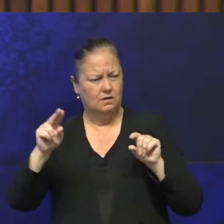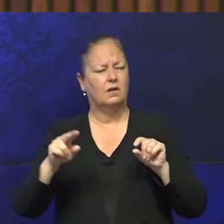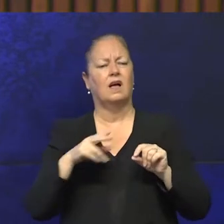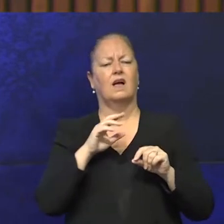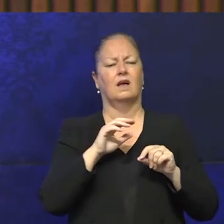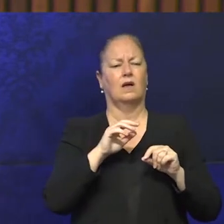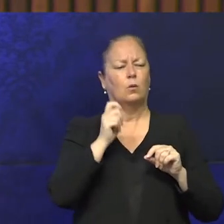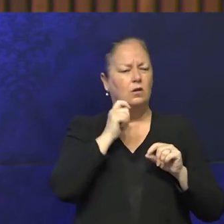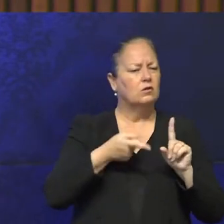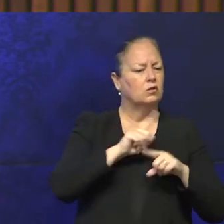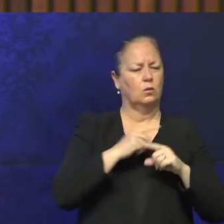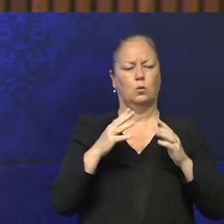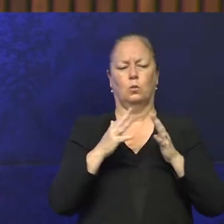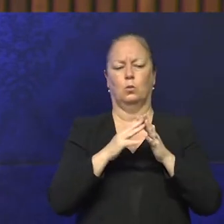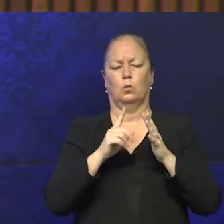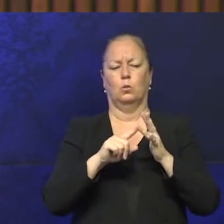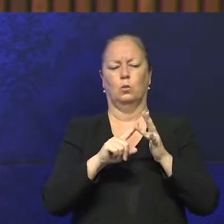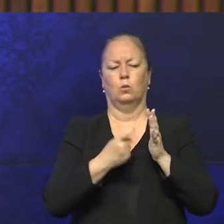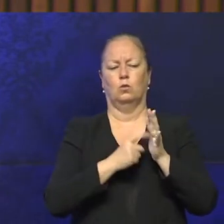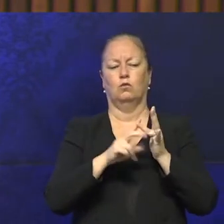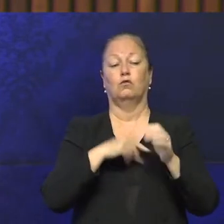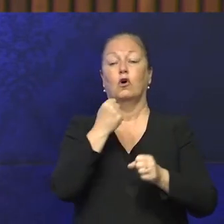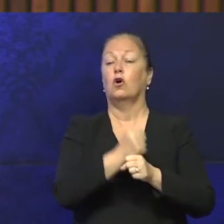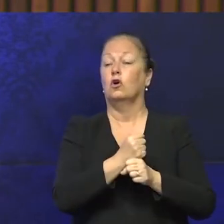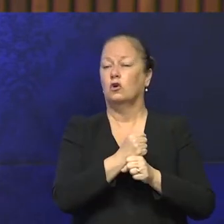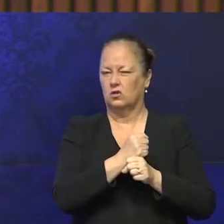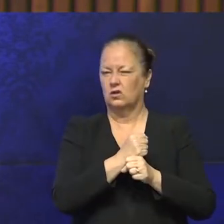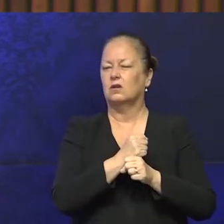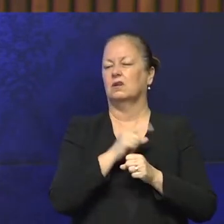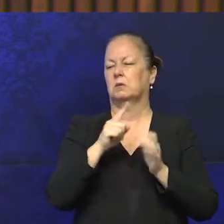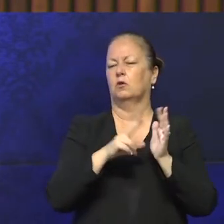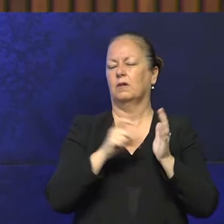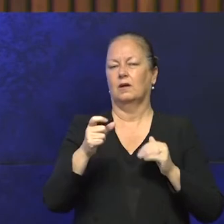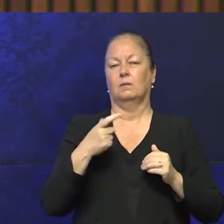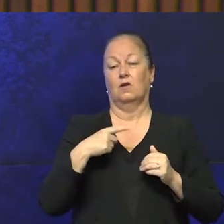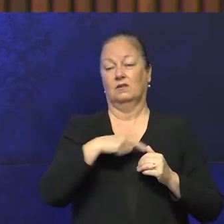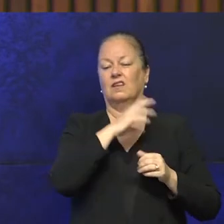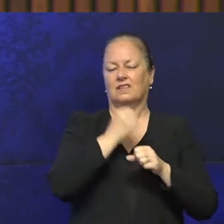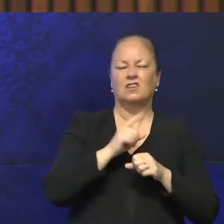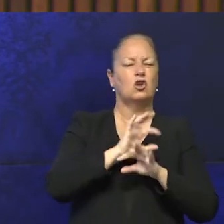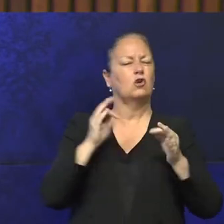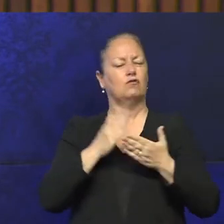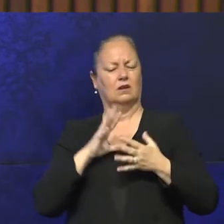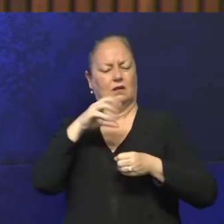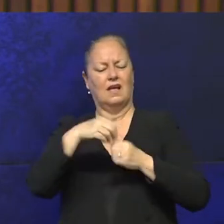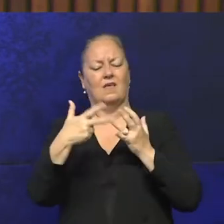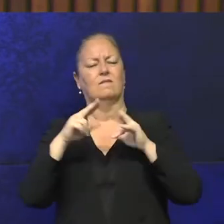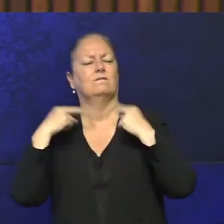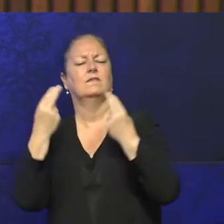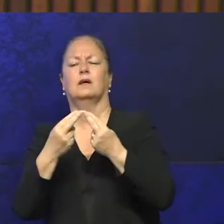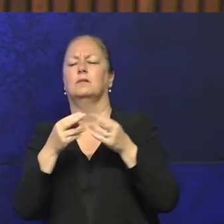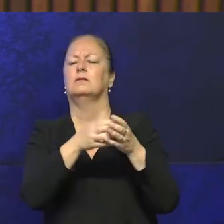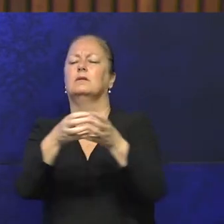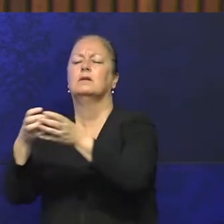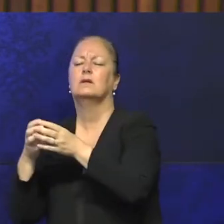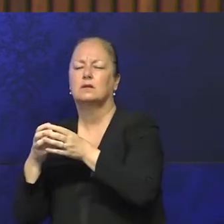Aboriginal Corporation, because the government says we're not fully inclusive of other family groups, but